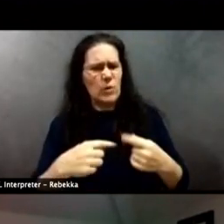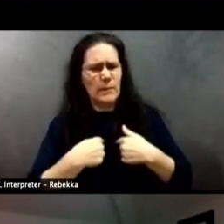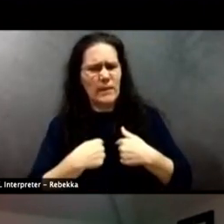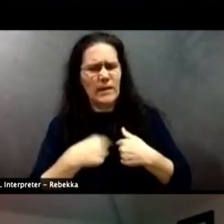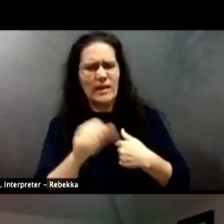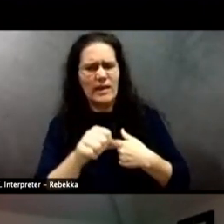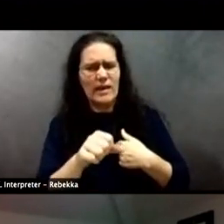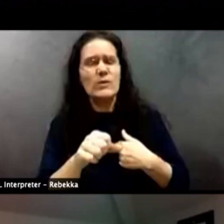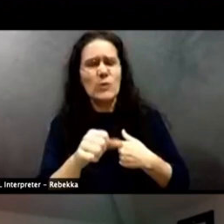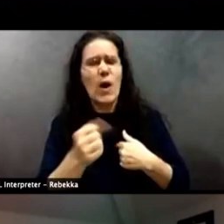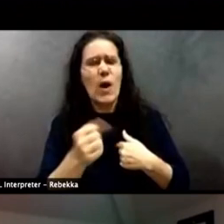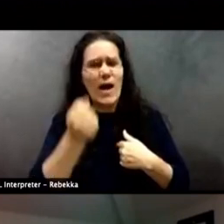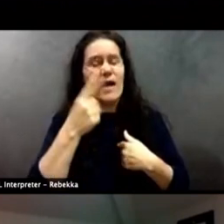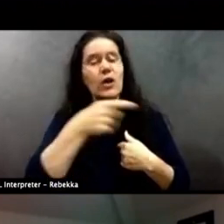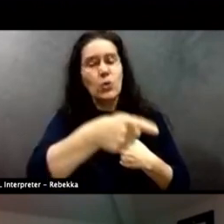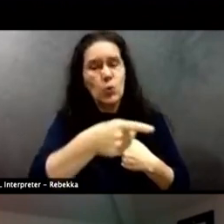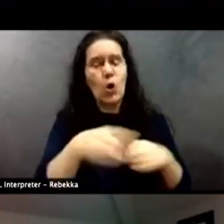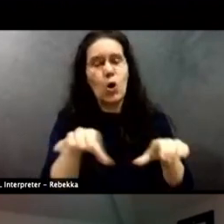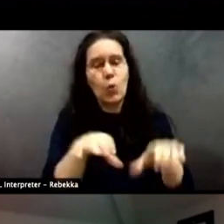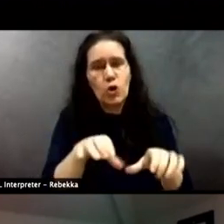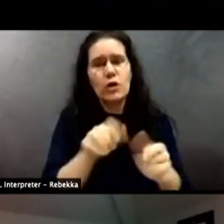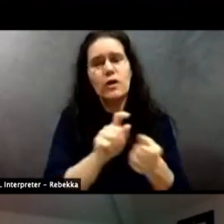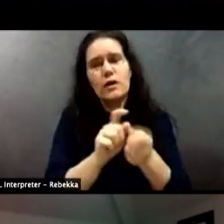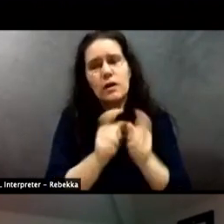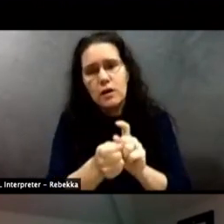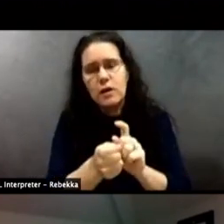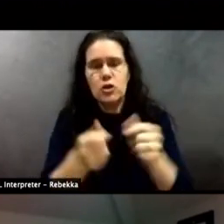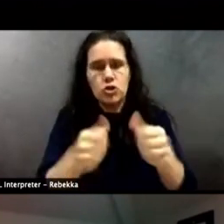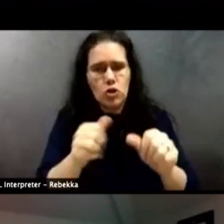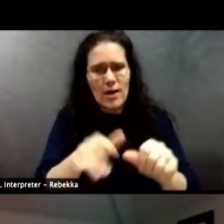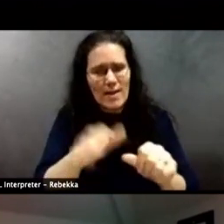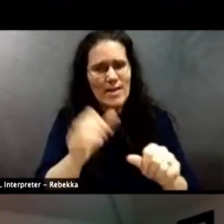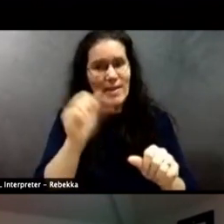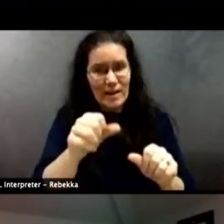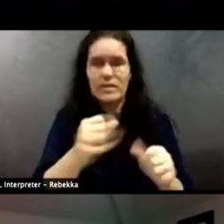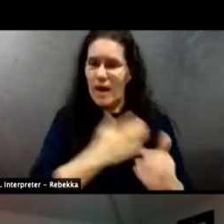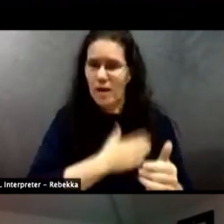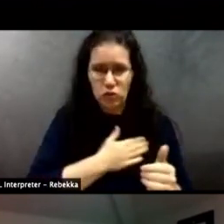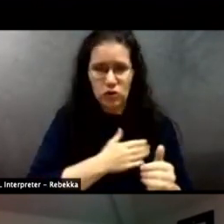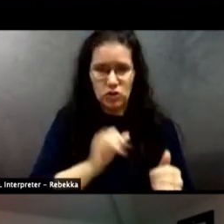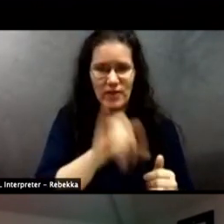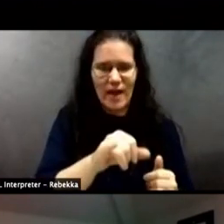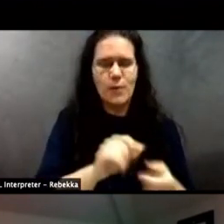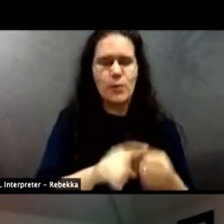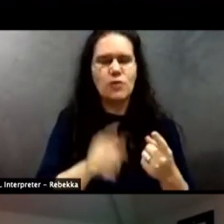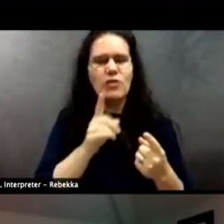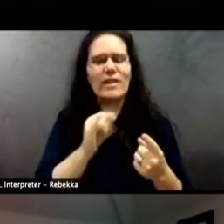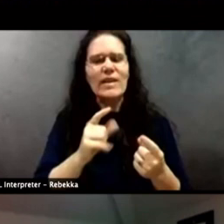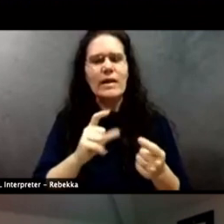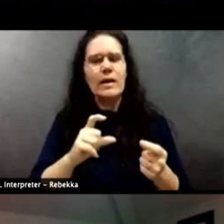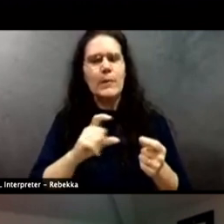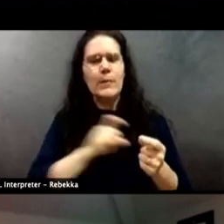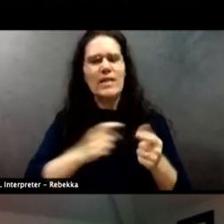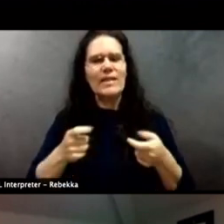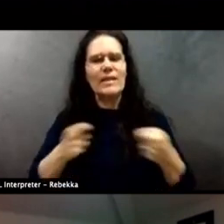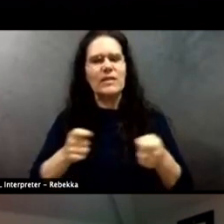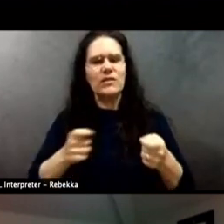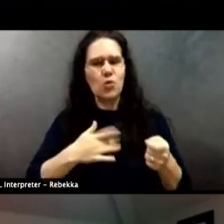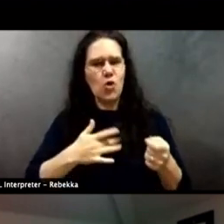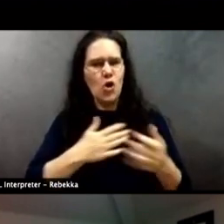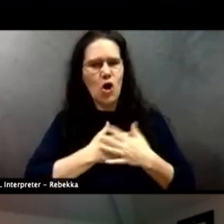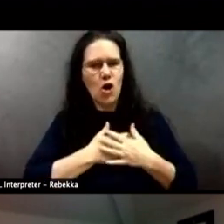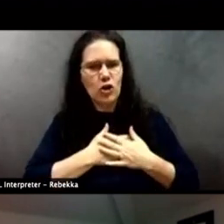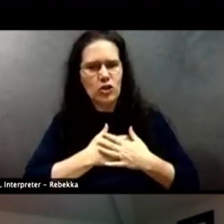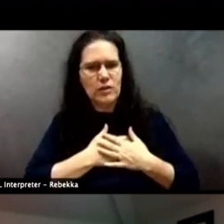that I'm hoping that you do going forward is to really police your heart and to police your thoughts and to say,